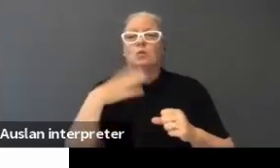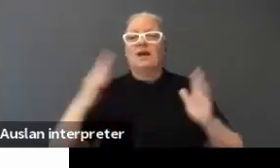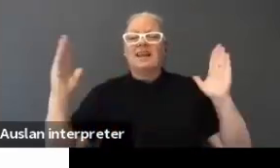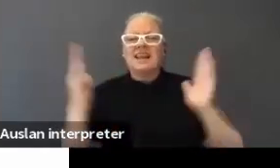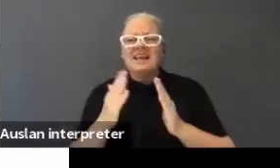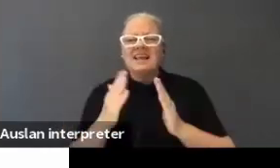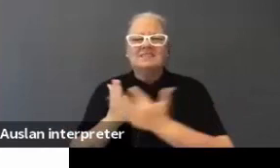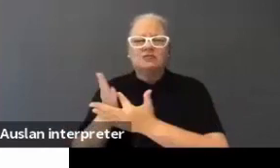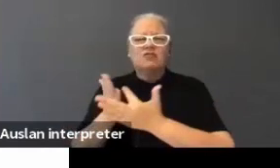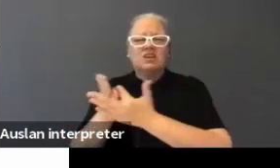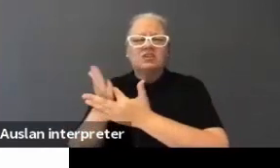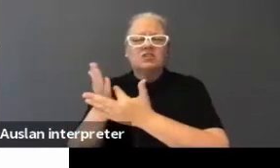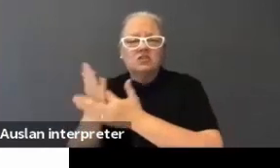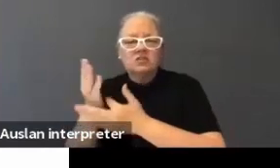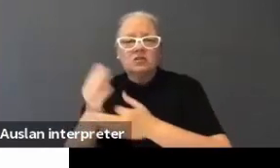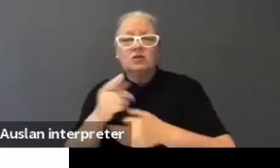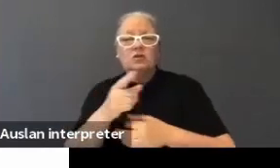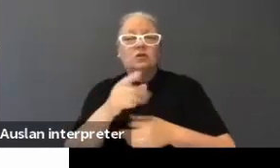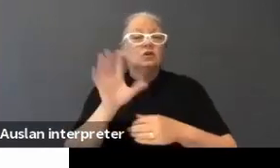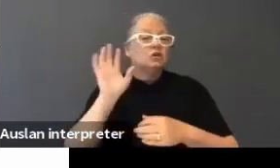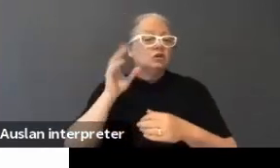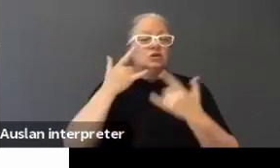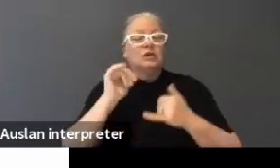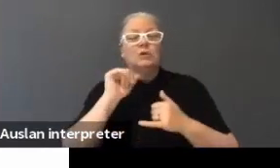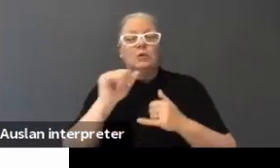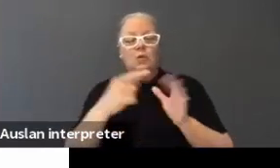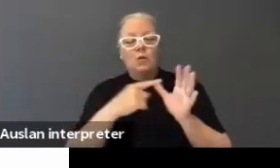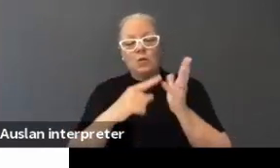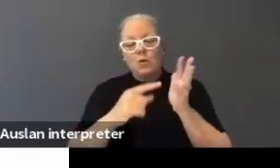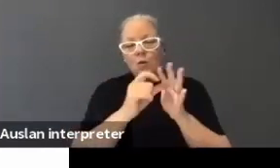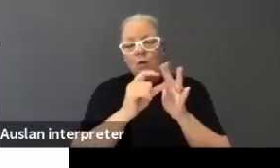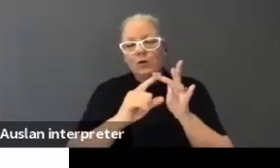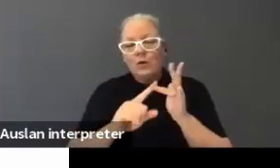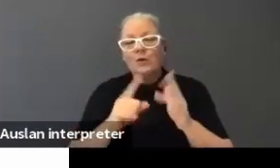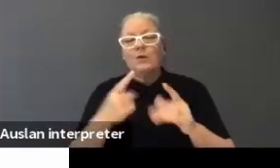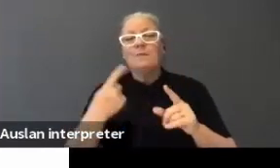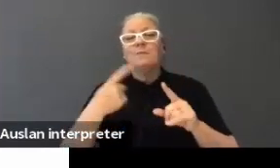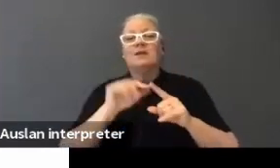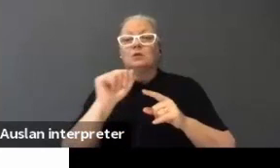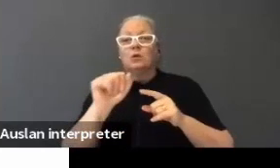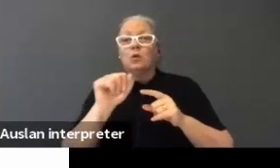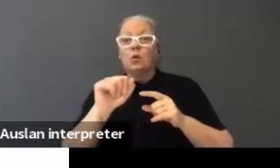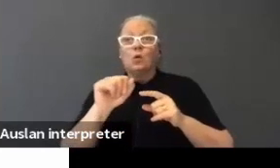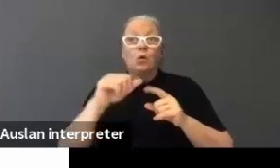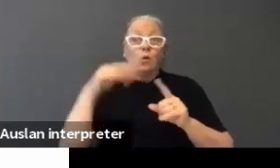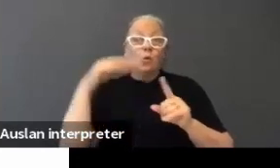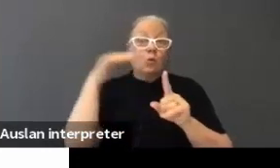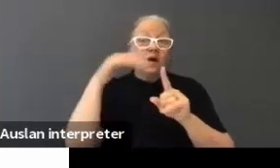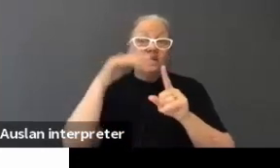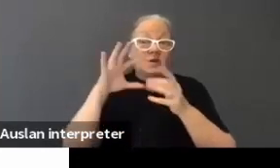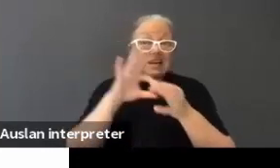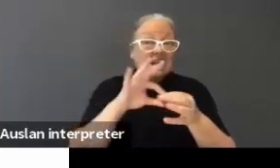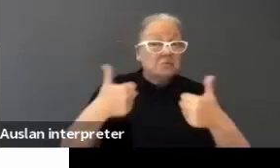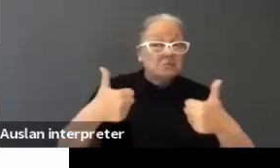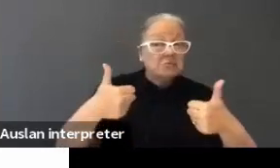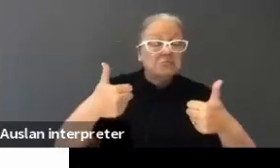check the audio, check your connectivity. Students need to learn how to use the technology that